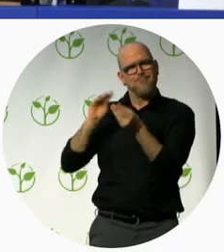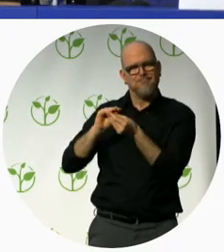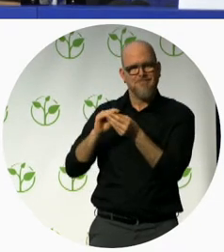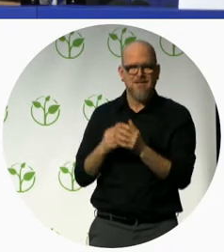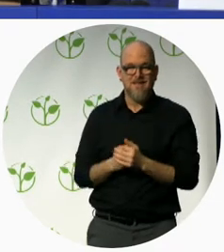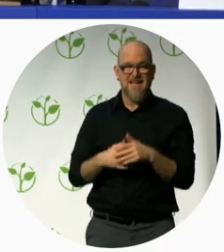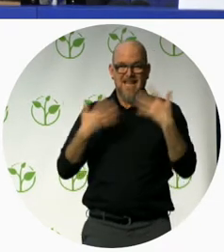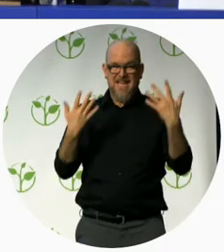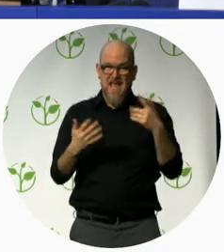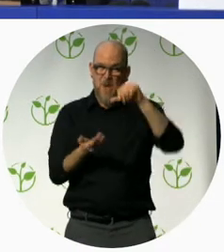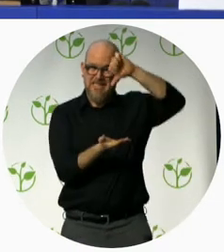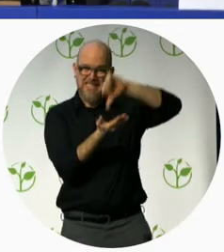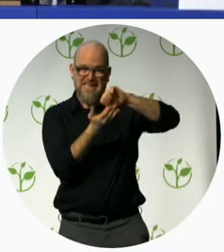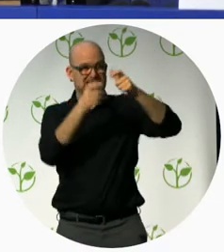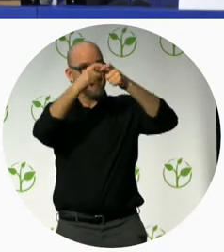workers and family